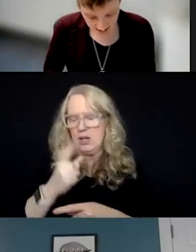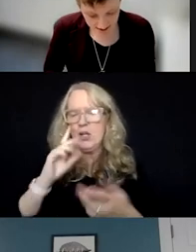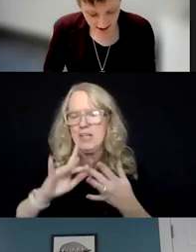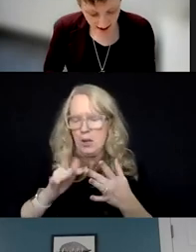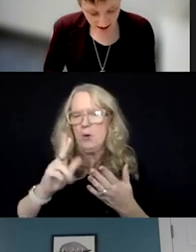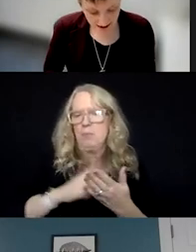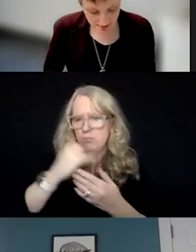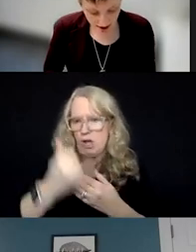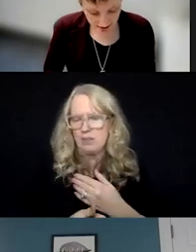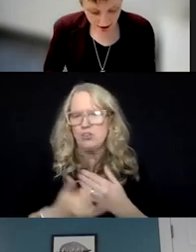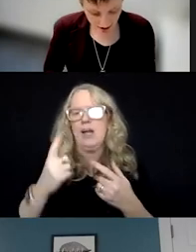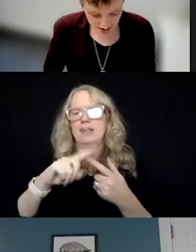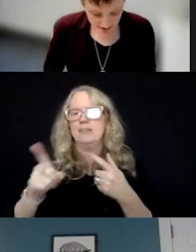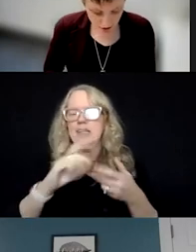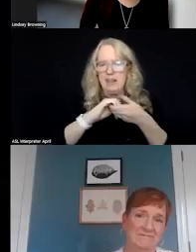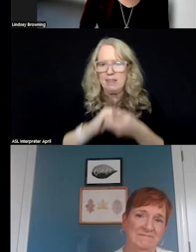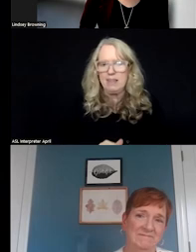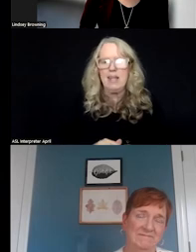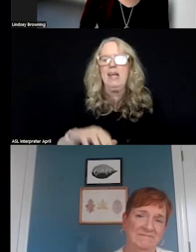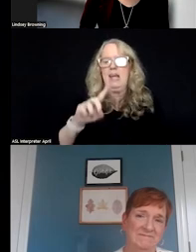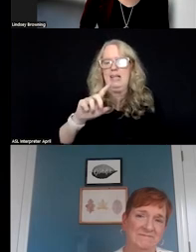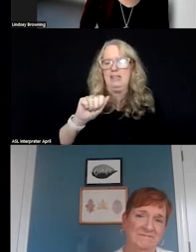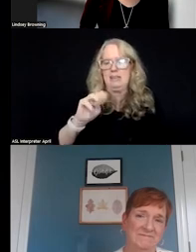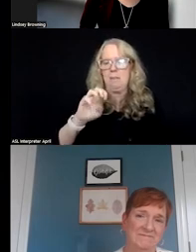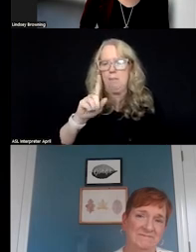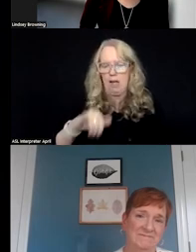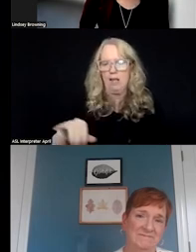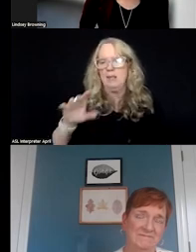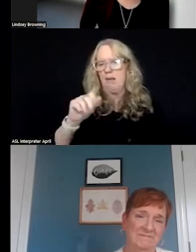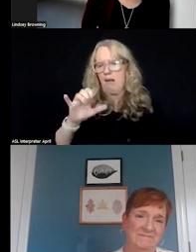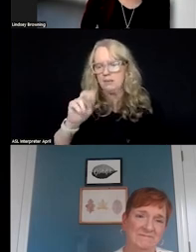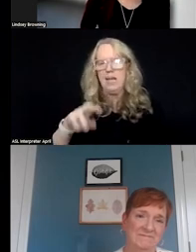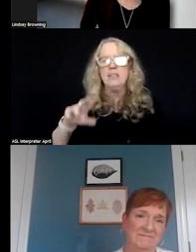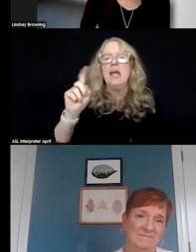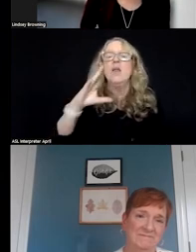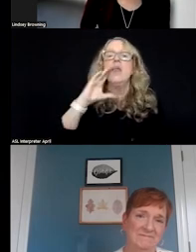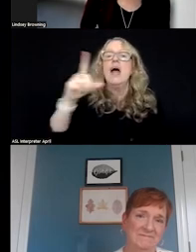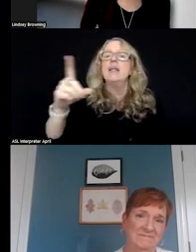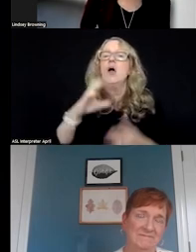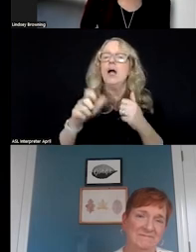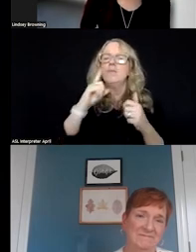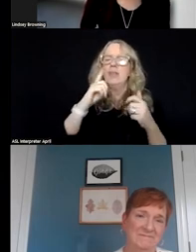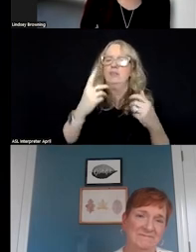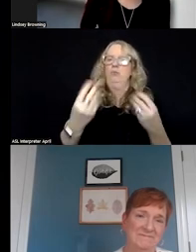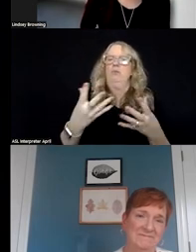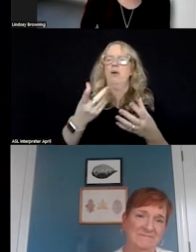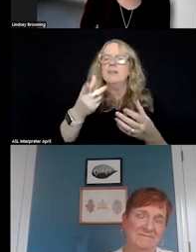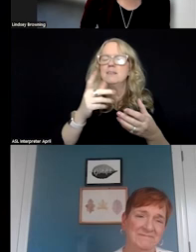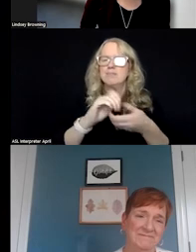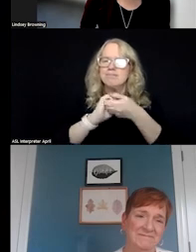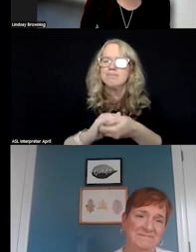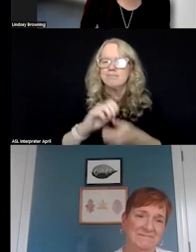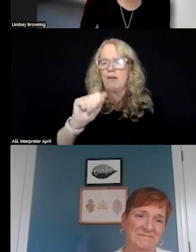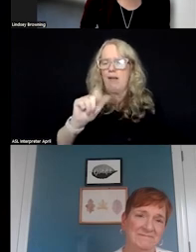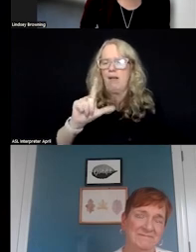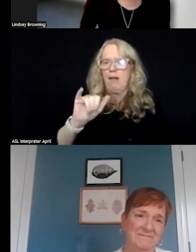at Alliance, and Damali Alston, is the Senior Director of Provider Network Evaluation at Alliance. I'm really excited to